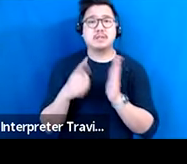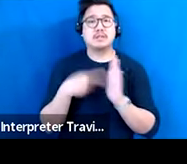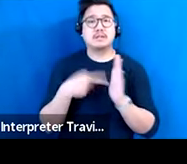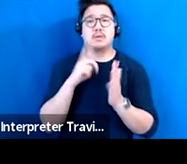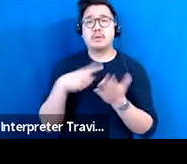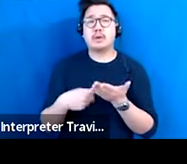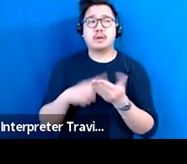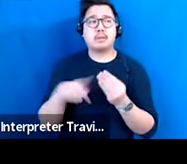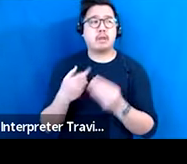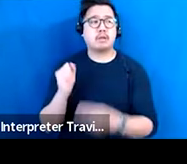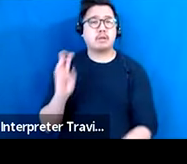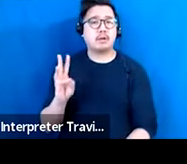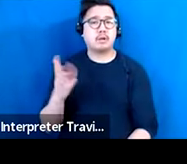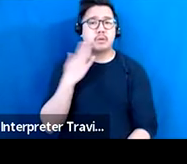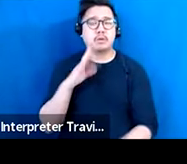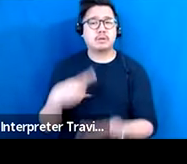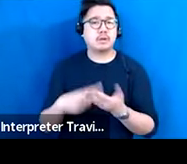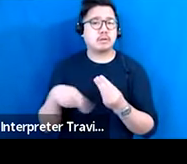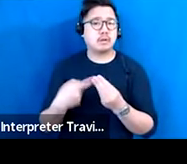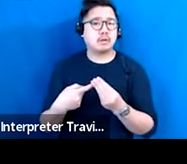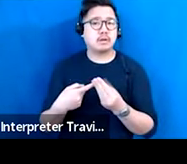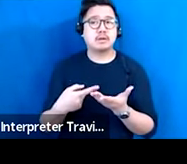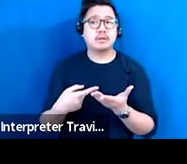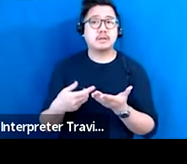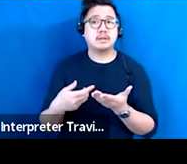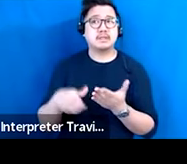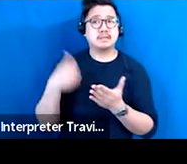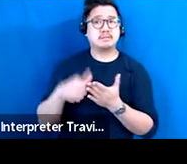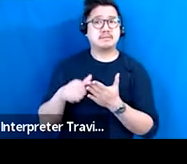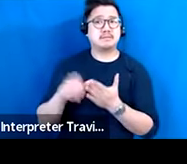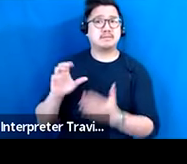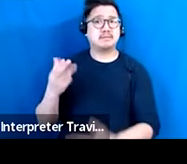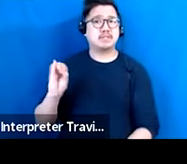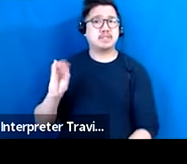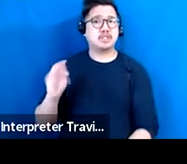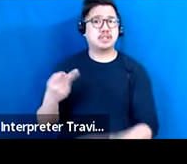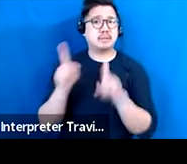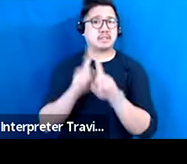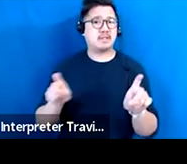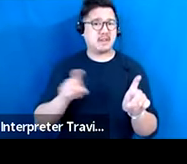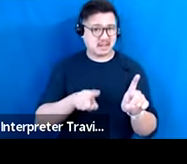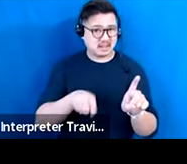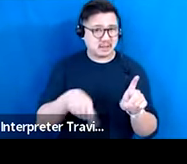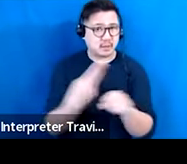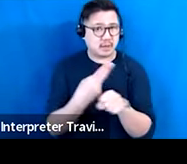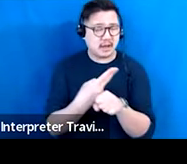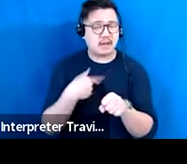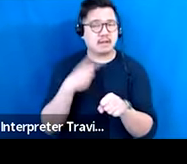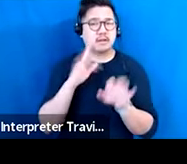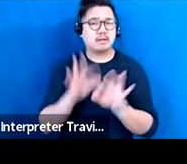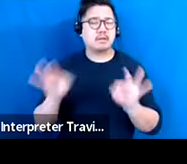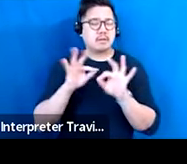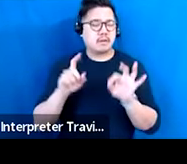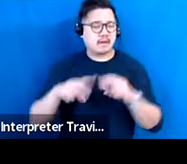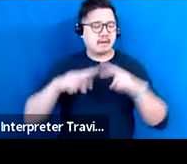It's going to be like, is your, is MailChimp the thing you need to be using? I think that there's an opportunity to re-examine those